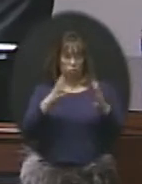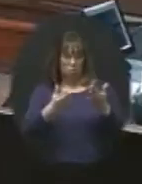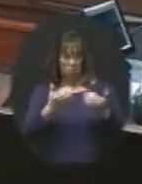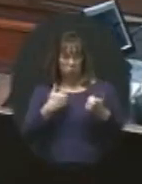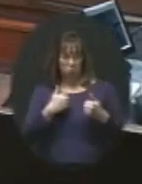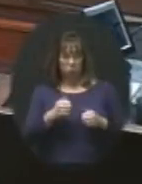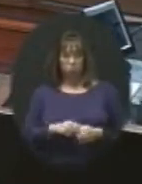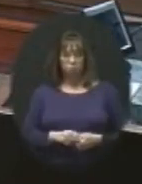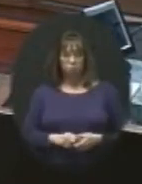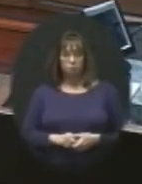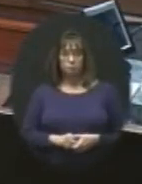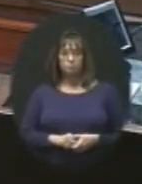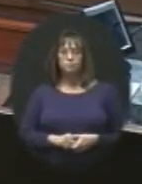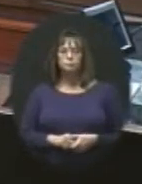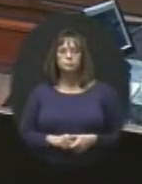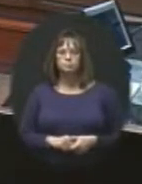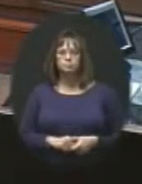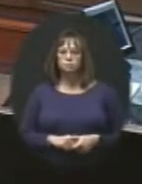have.